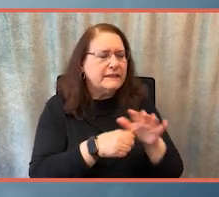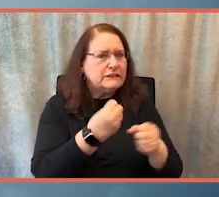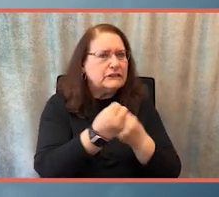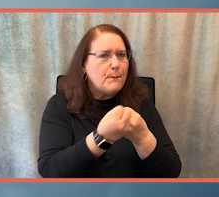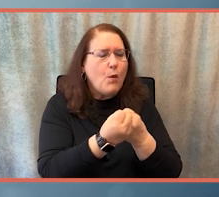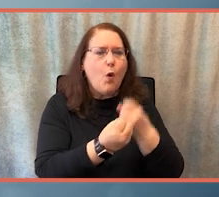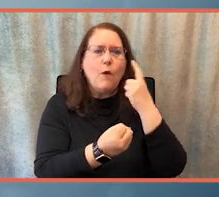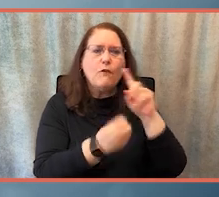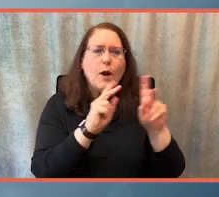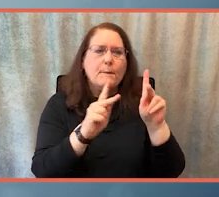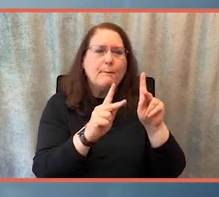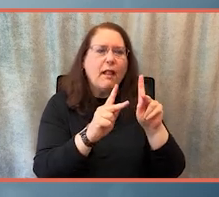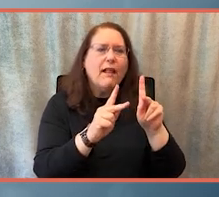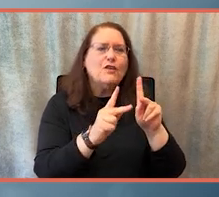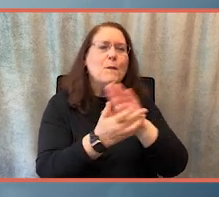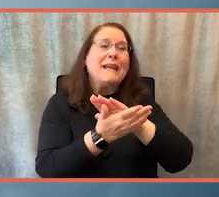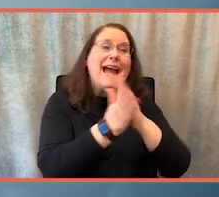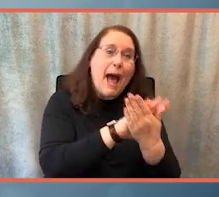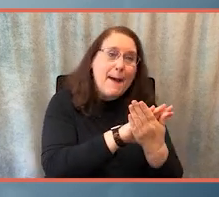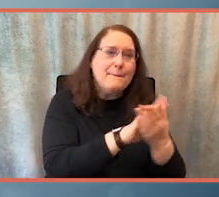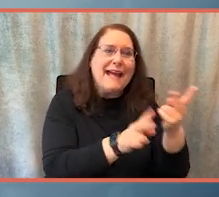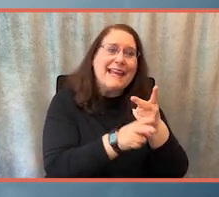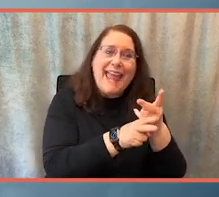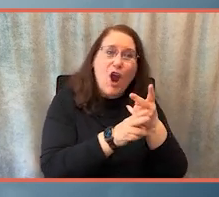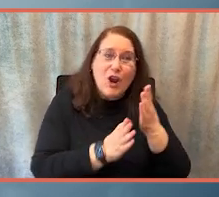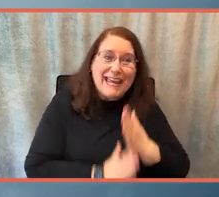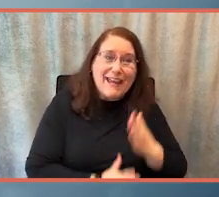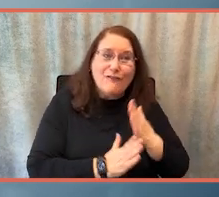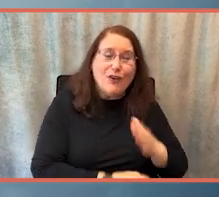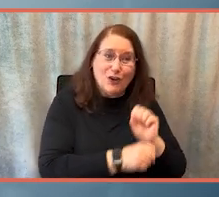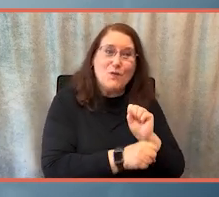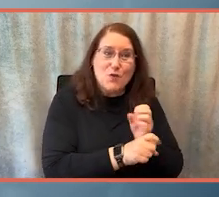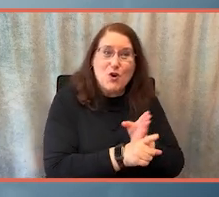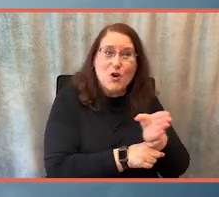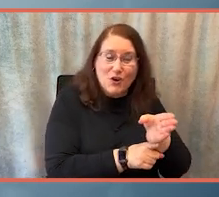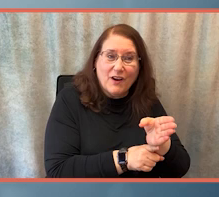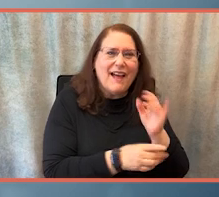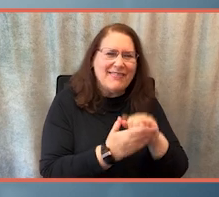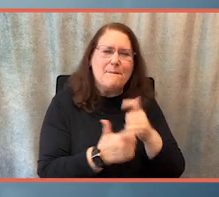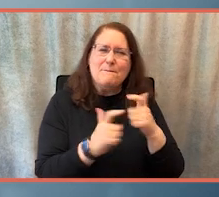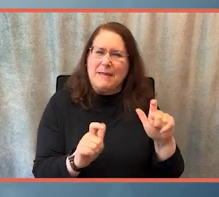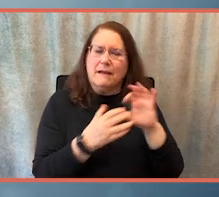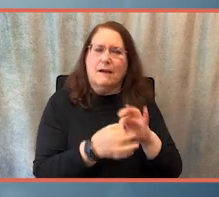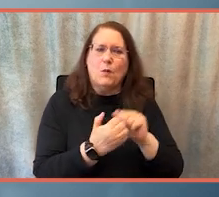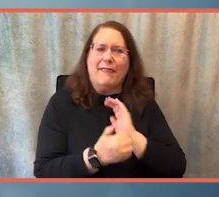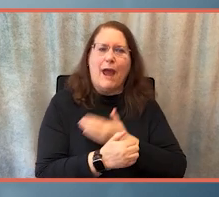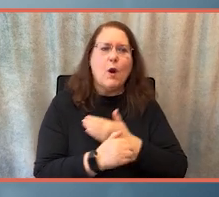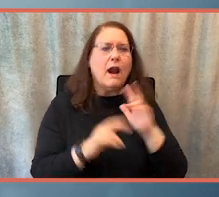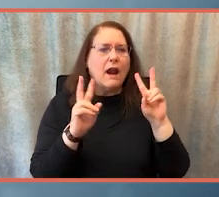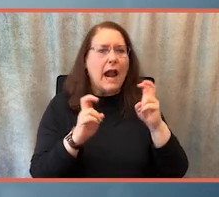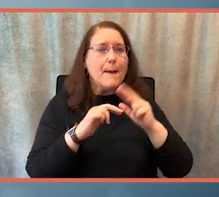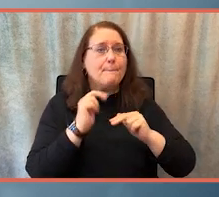so that people are entering the caregiving profession. That's a big part of how we're thinking about the build back better approach, which is